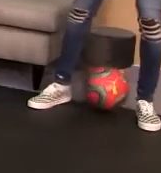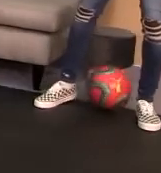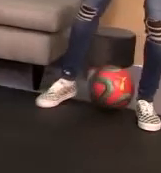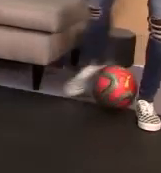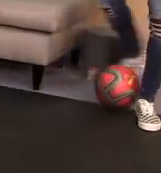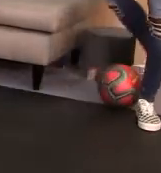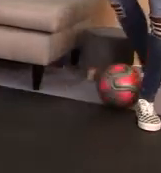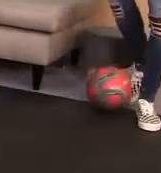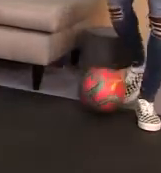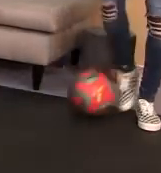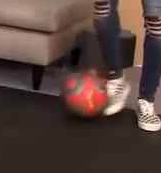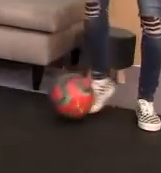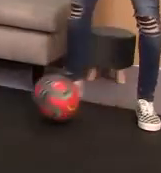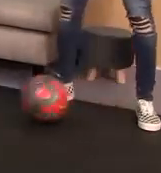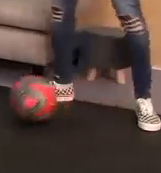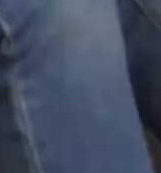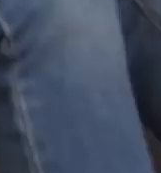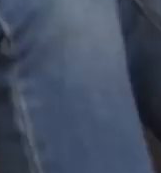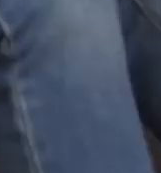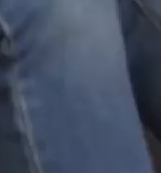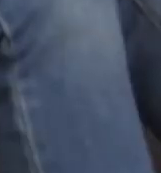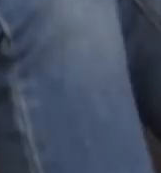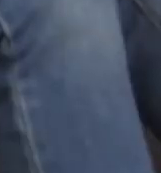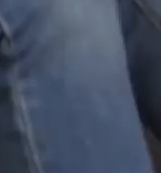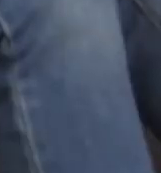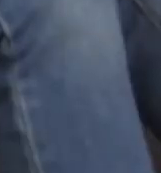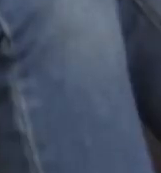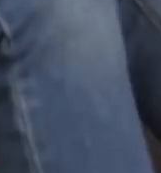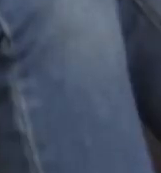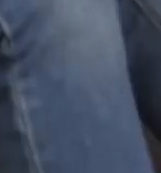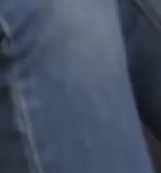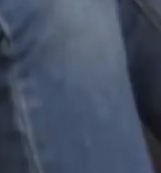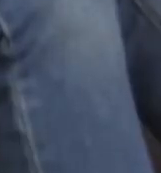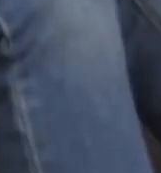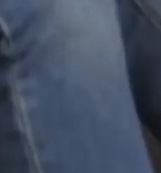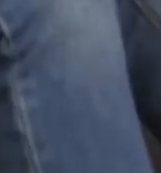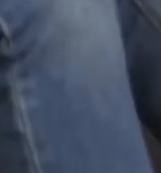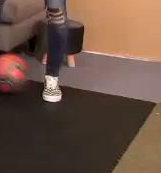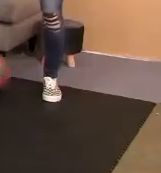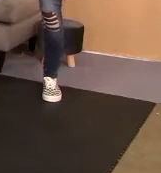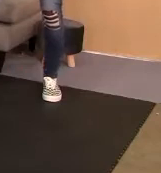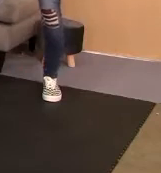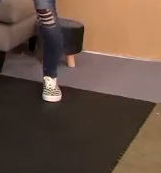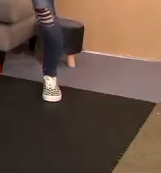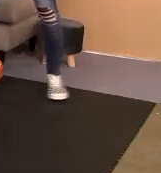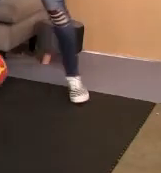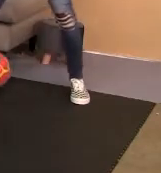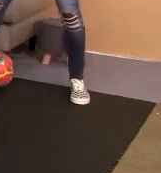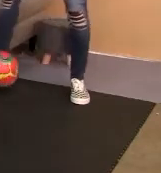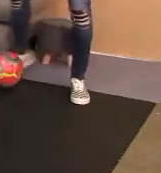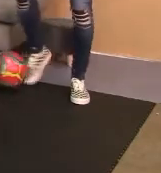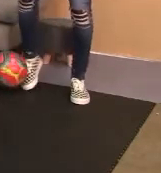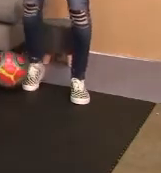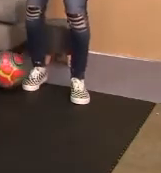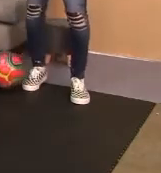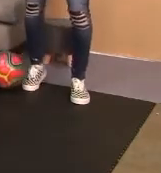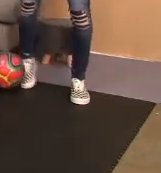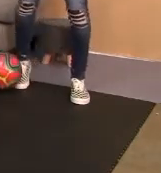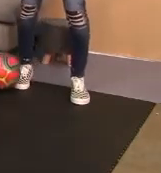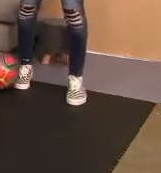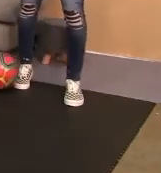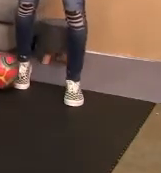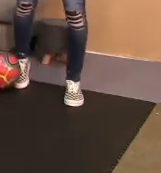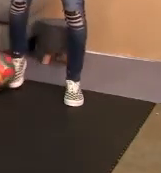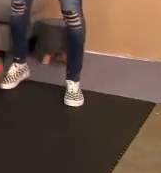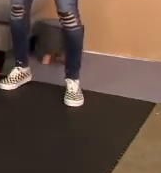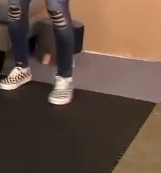of the lesson or of what I'm studying. So here we're talking about the feelings of an